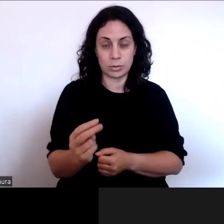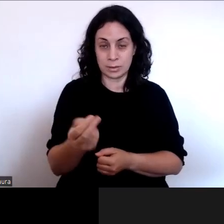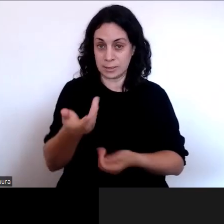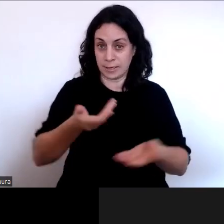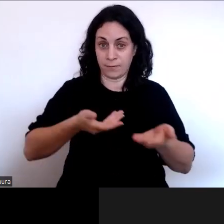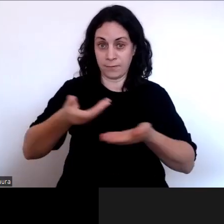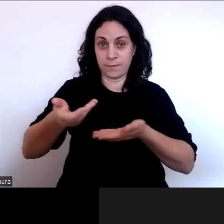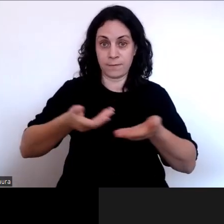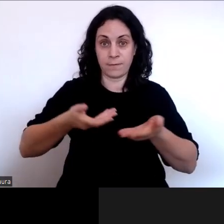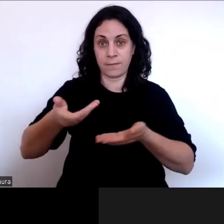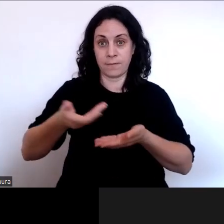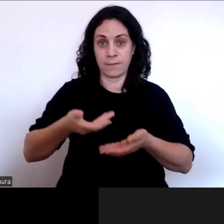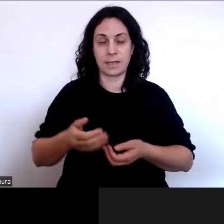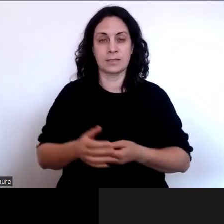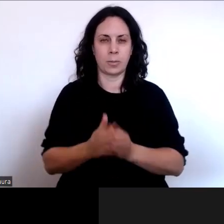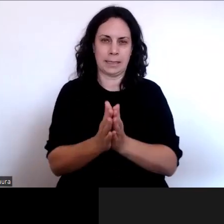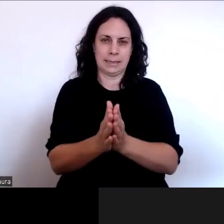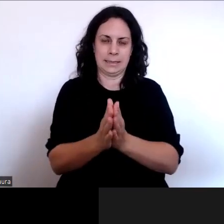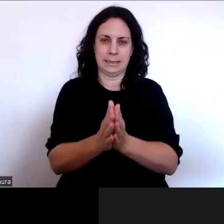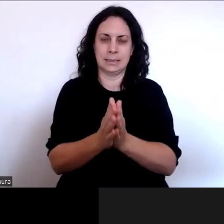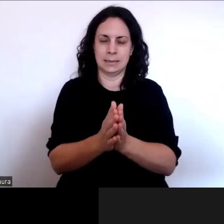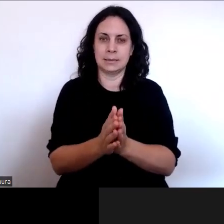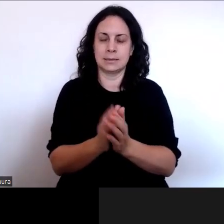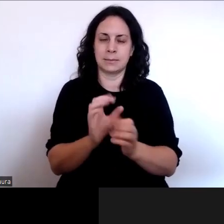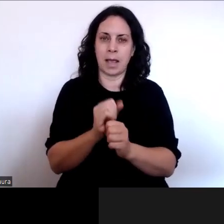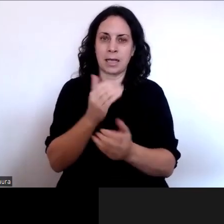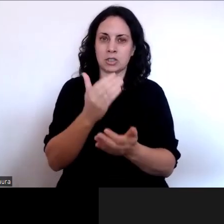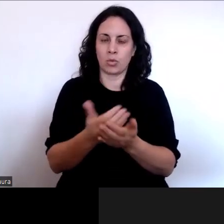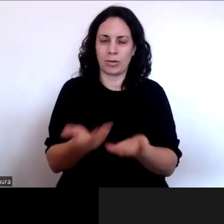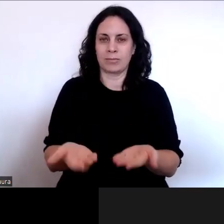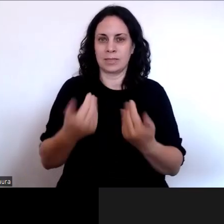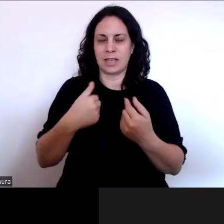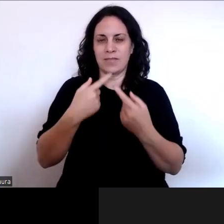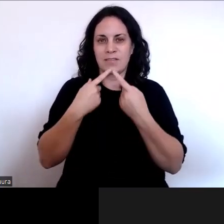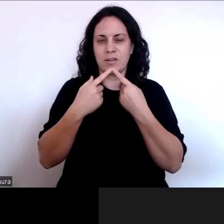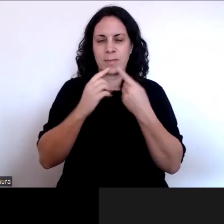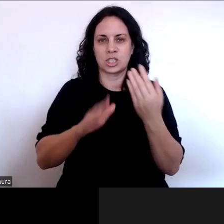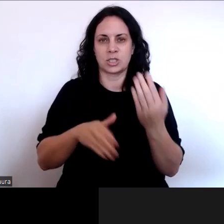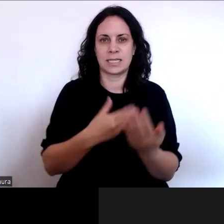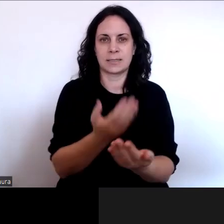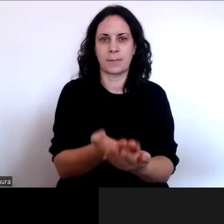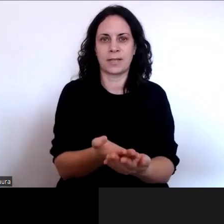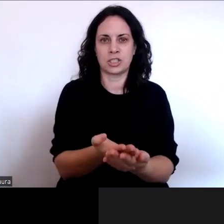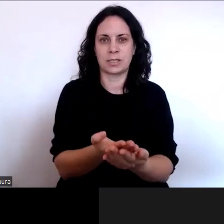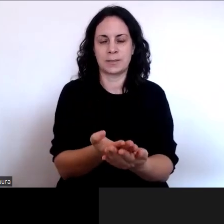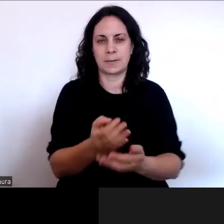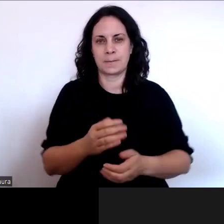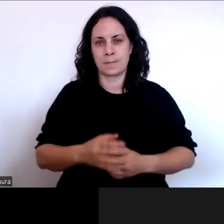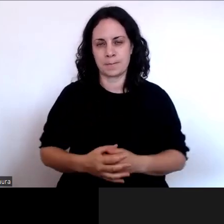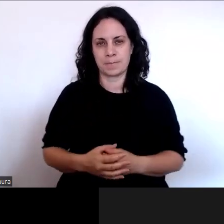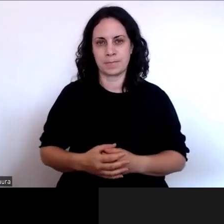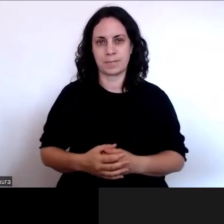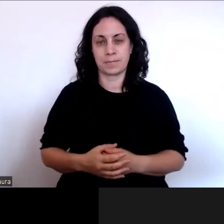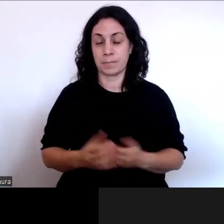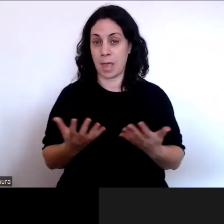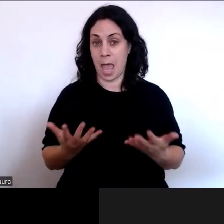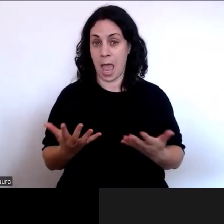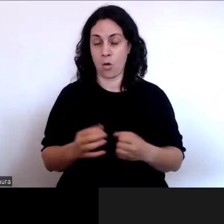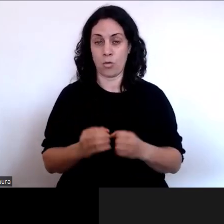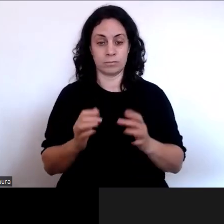So please do make a submission and the submissions you can make you can do online